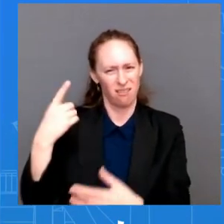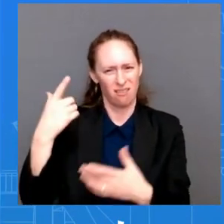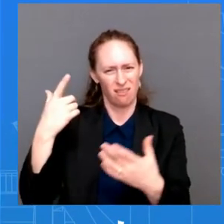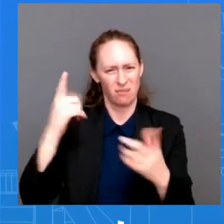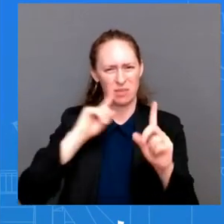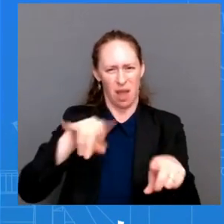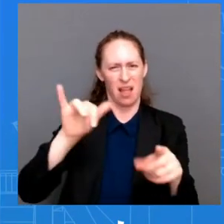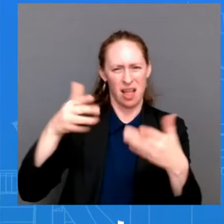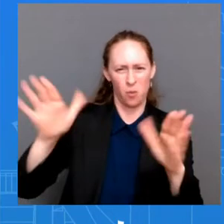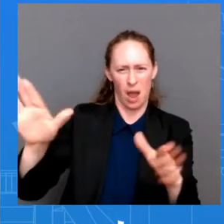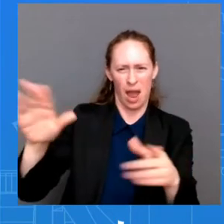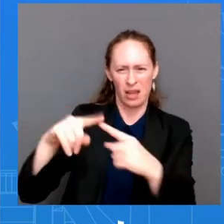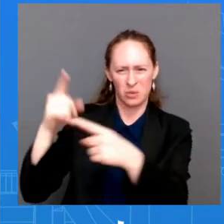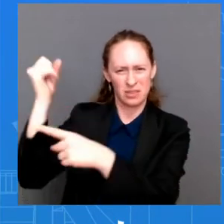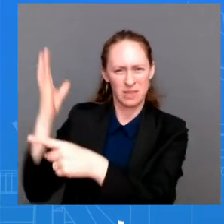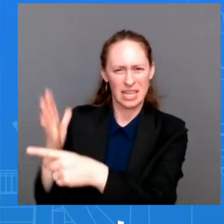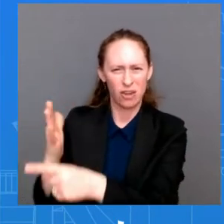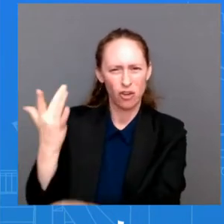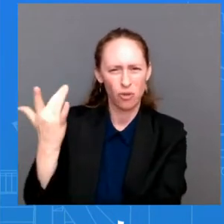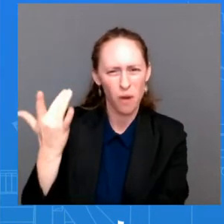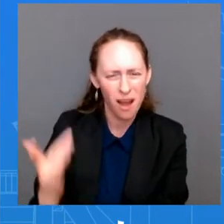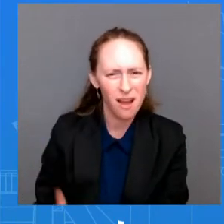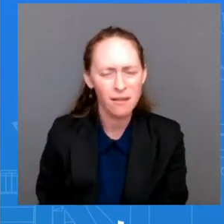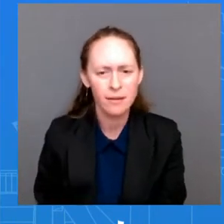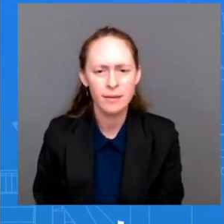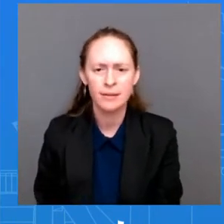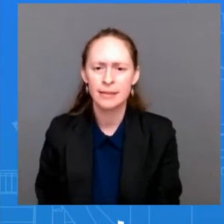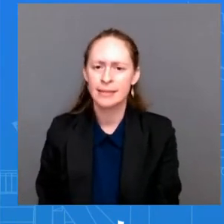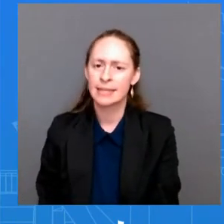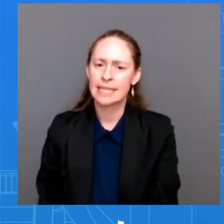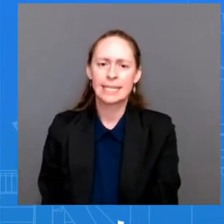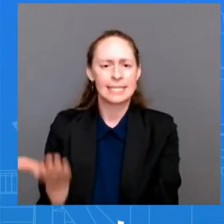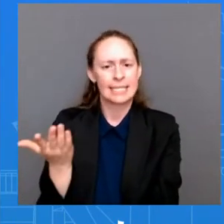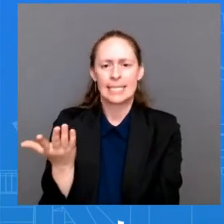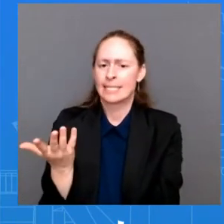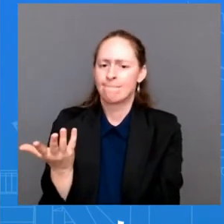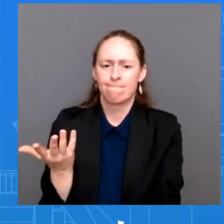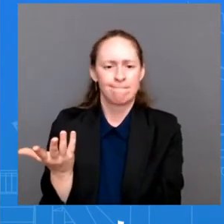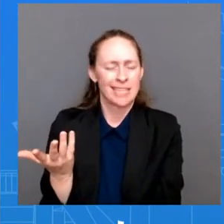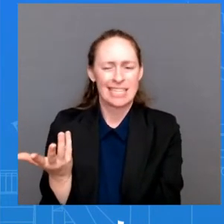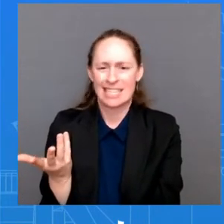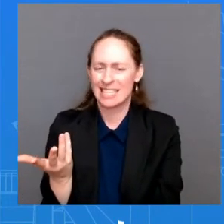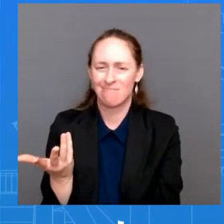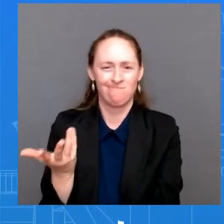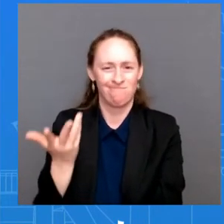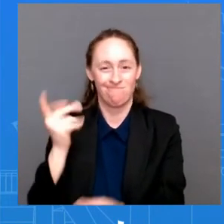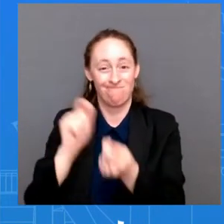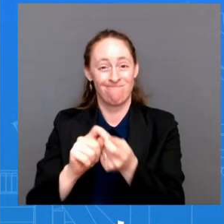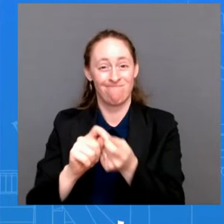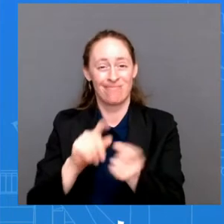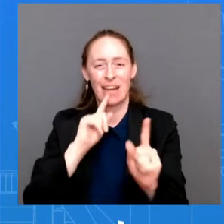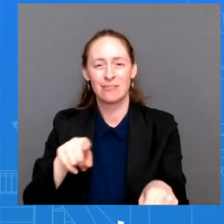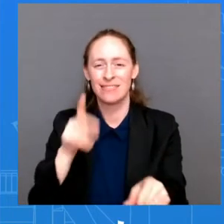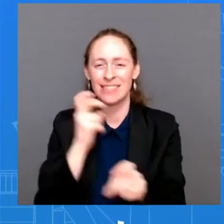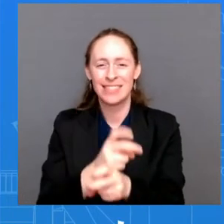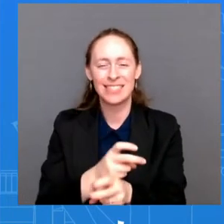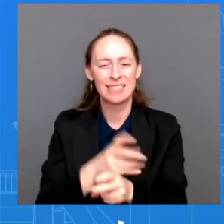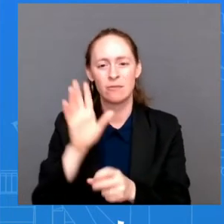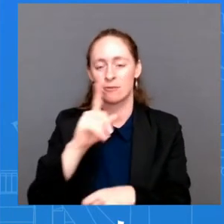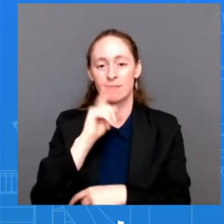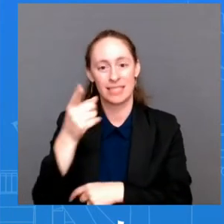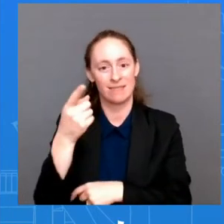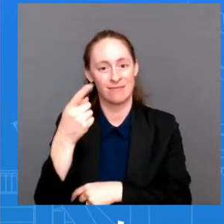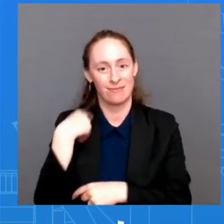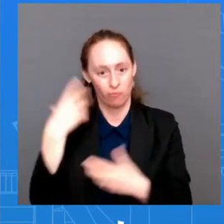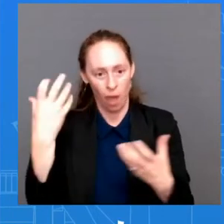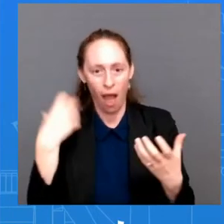It's difficult to know specifically, and you're kind of asking me to get inside their brains. And I don't know that I'm comfortable doing that.